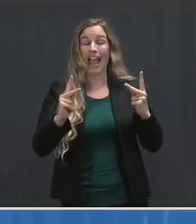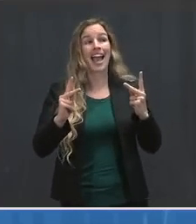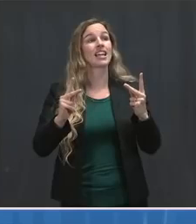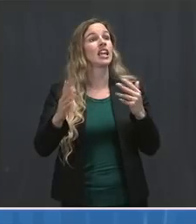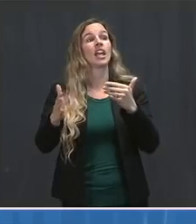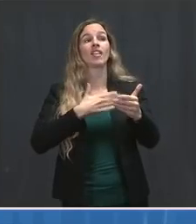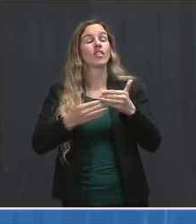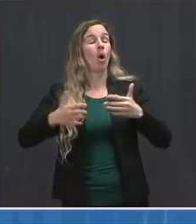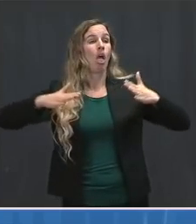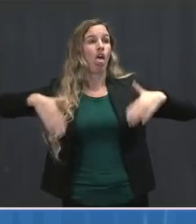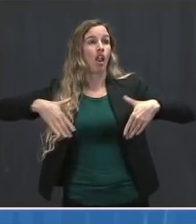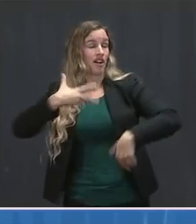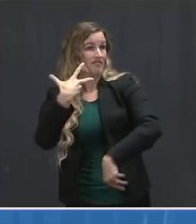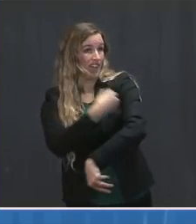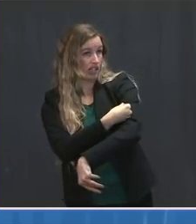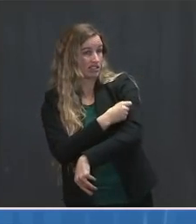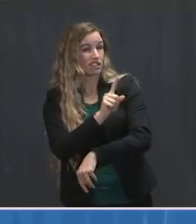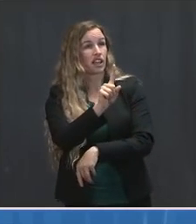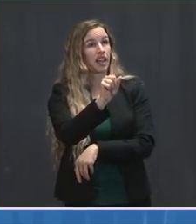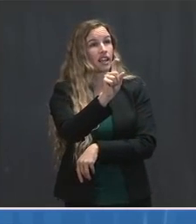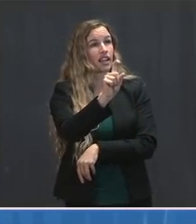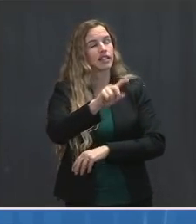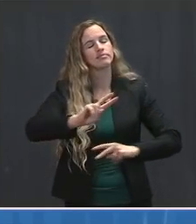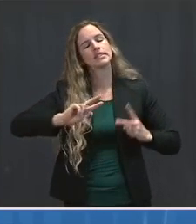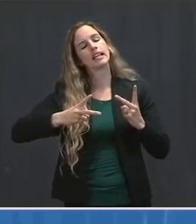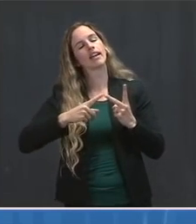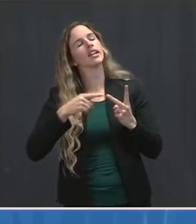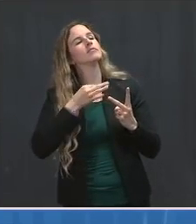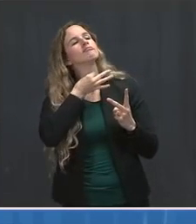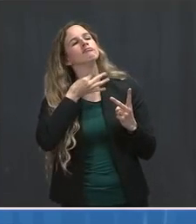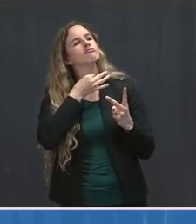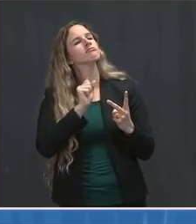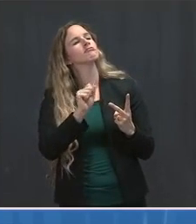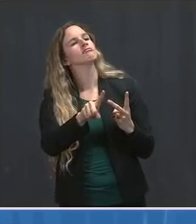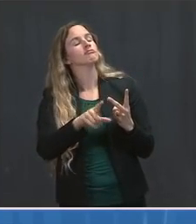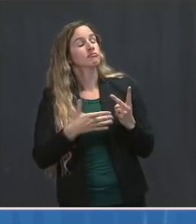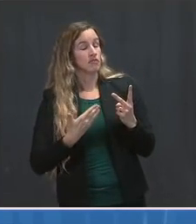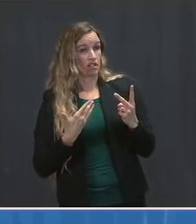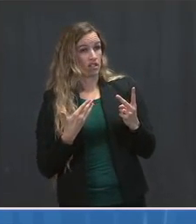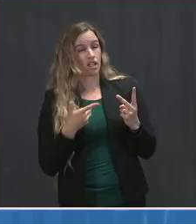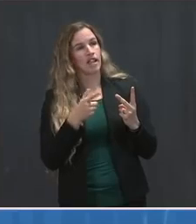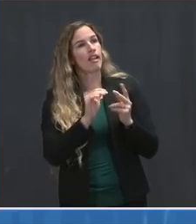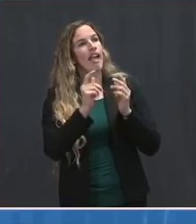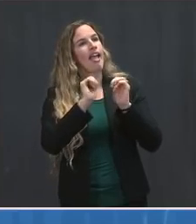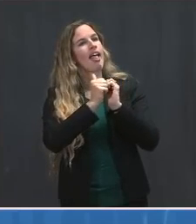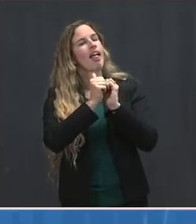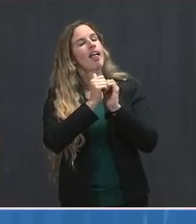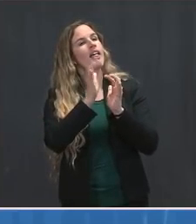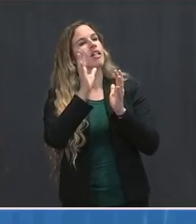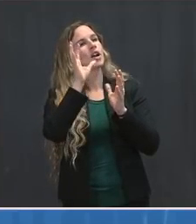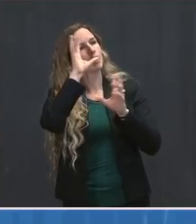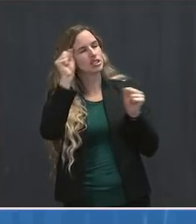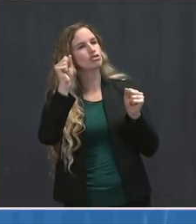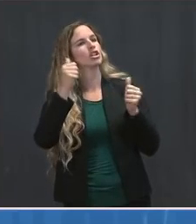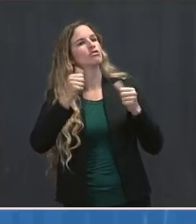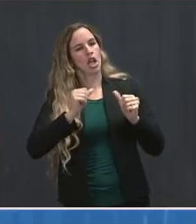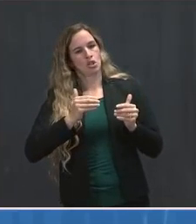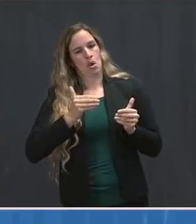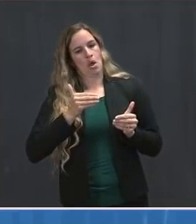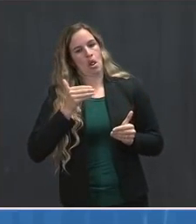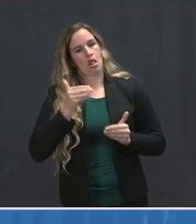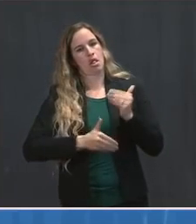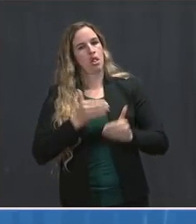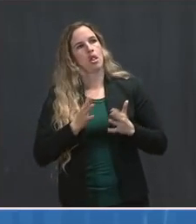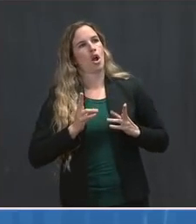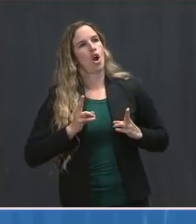not been vaccinated. And secondly, I'm just wondering what steps the administration is considering to try to ramp up production of the J&J vaccine,